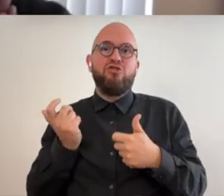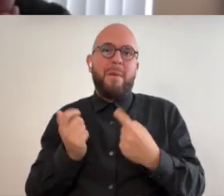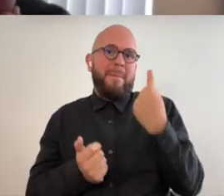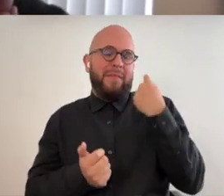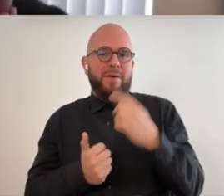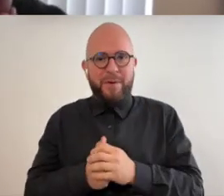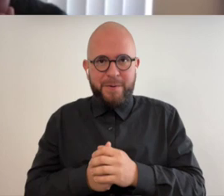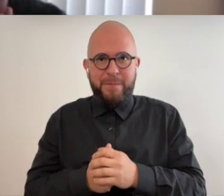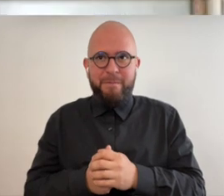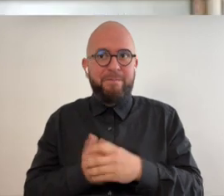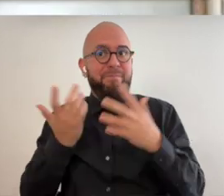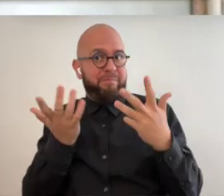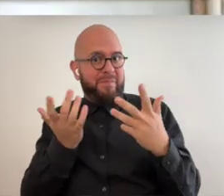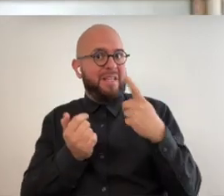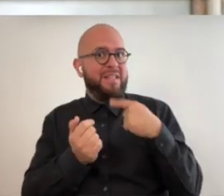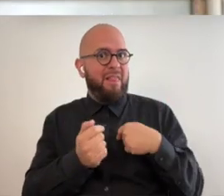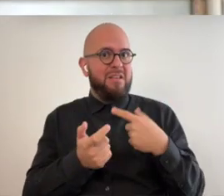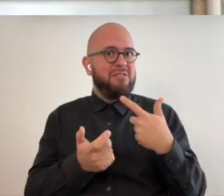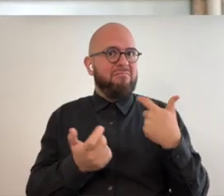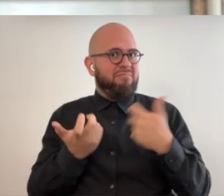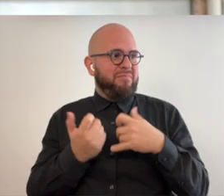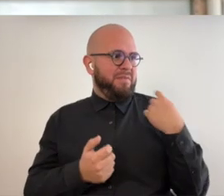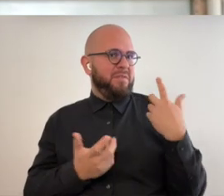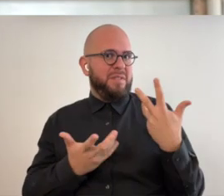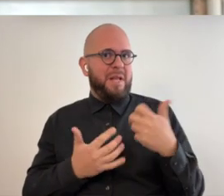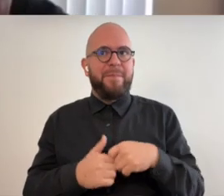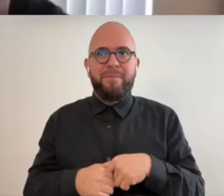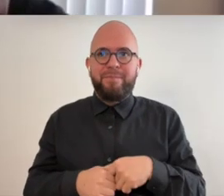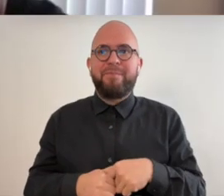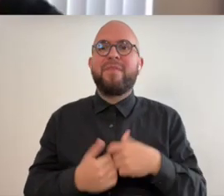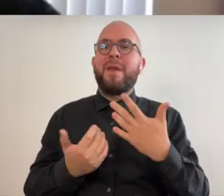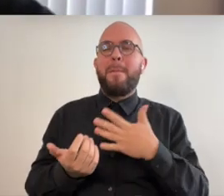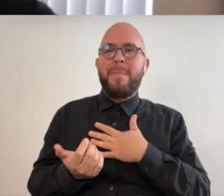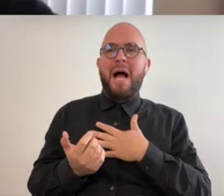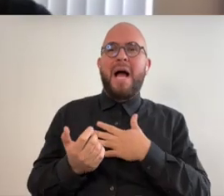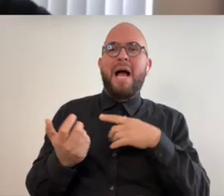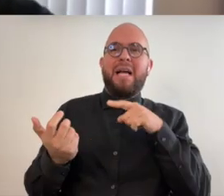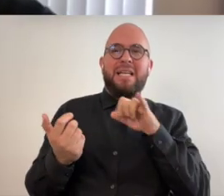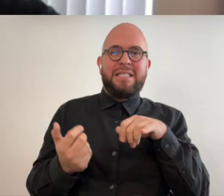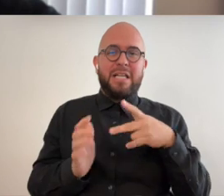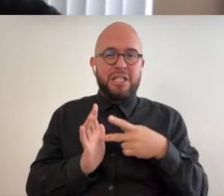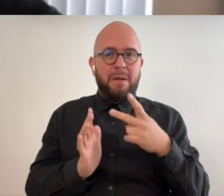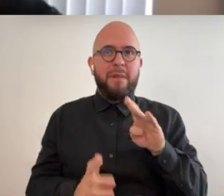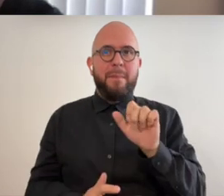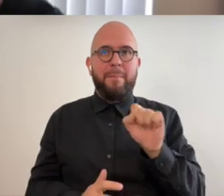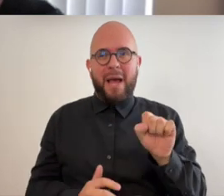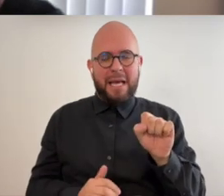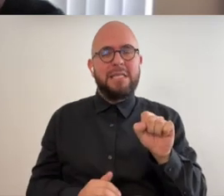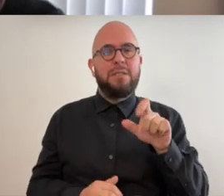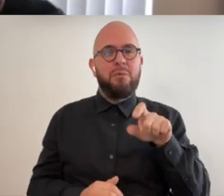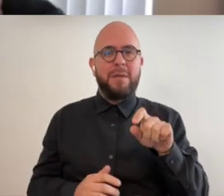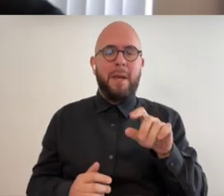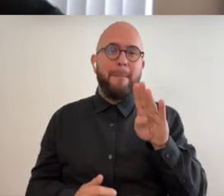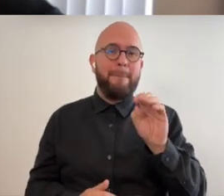so describe your instrument my instrument is a double bass meant to be